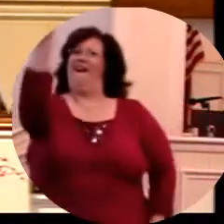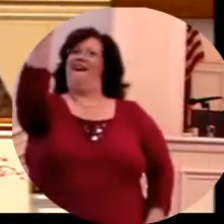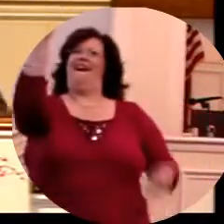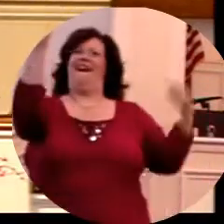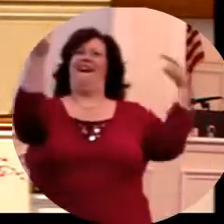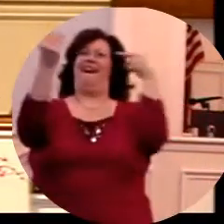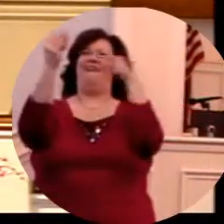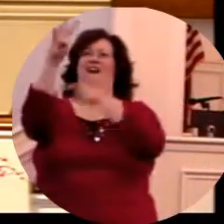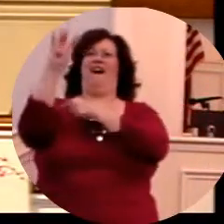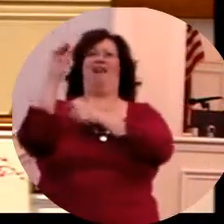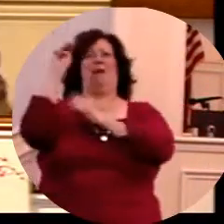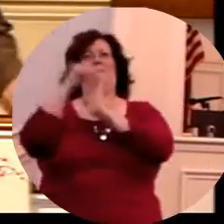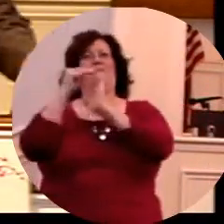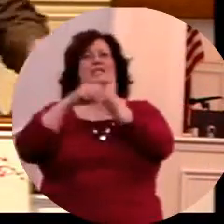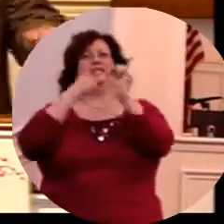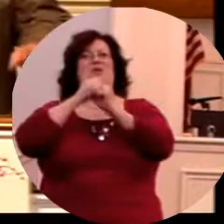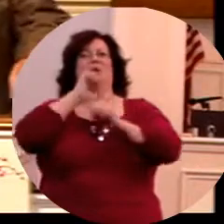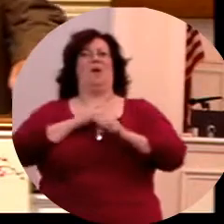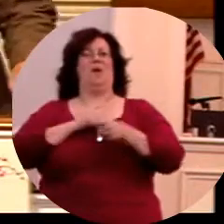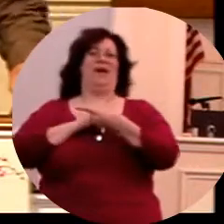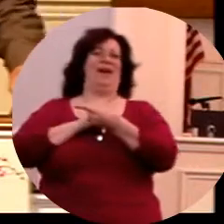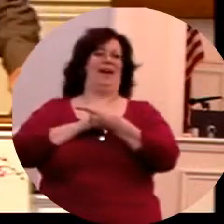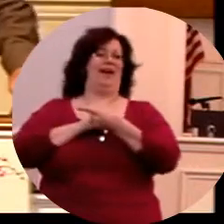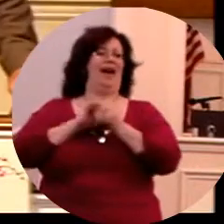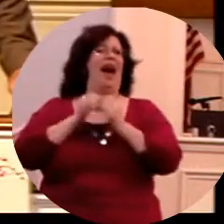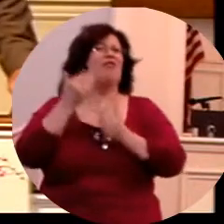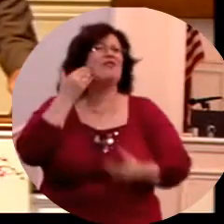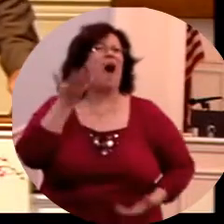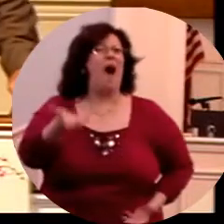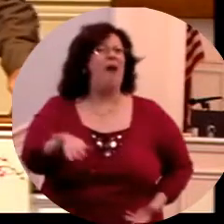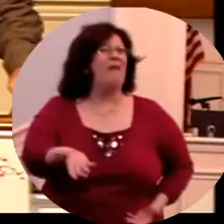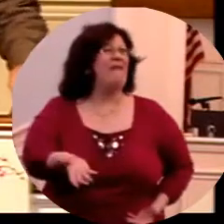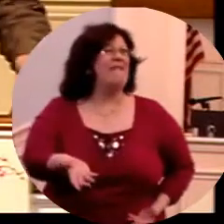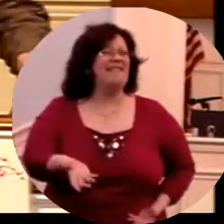million years old. Like you know, bud.